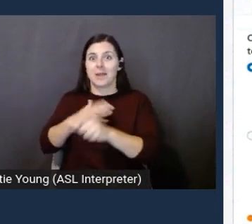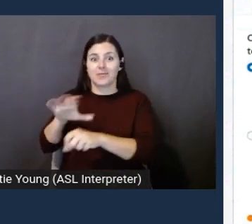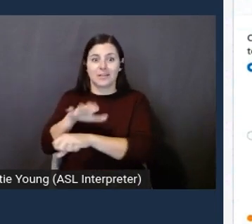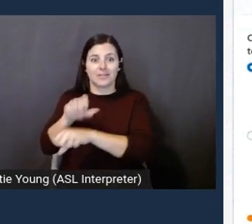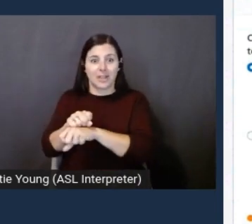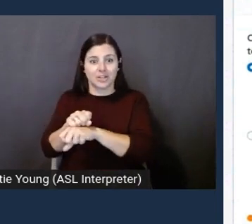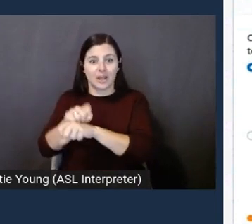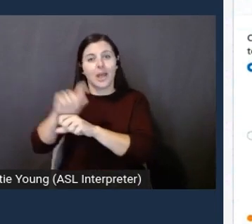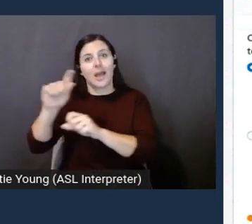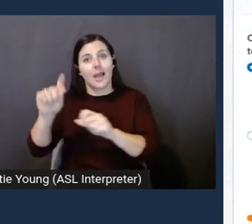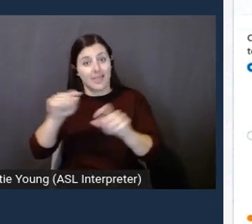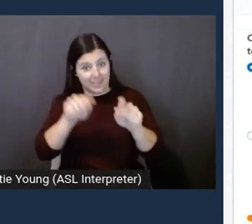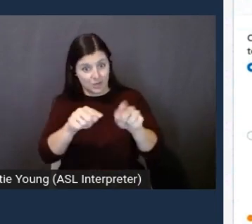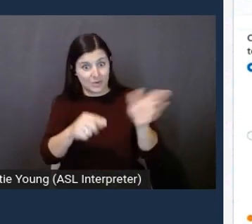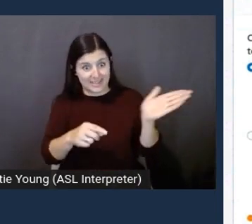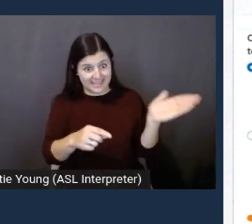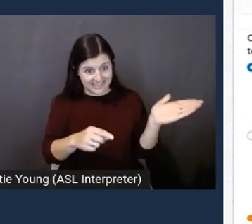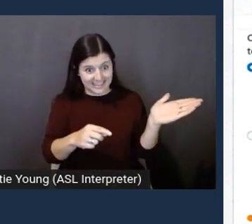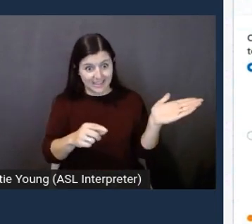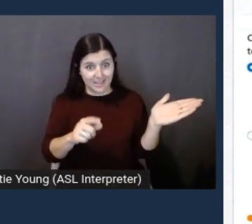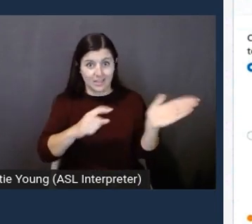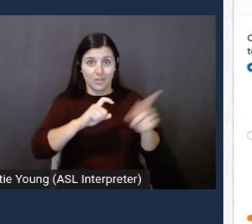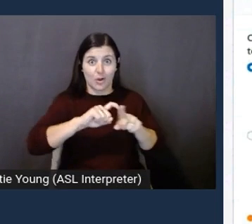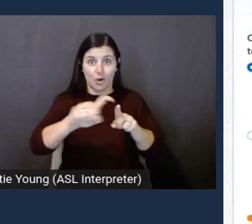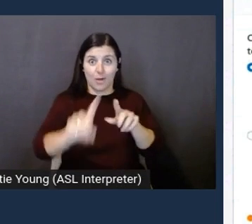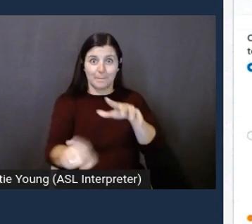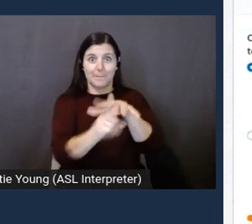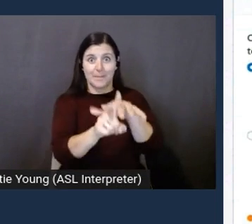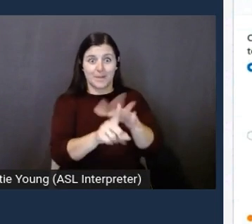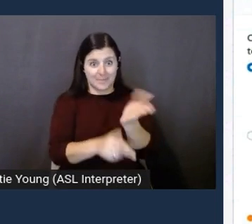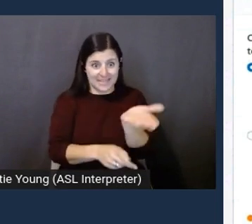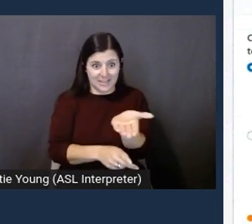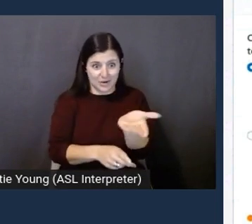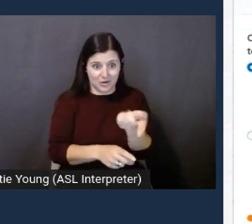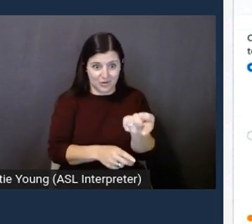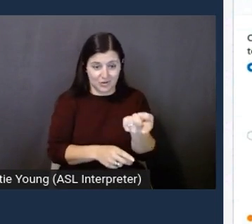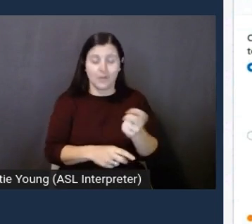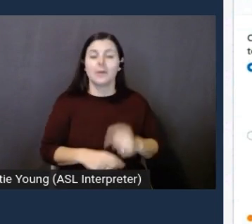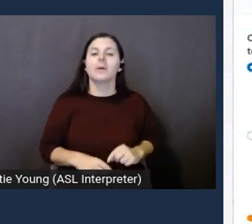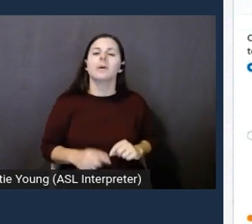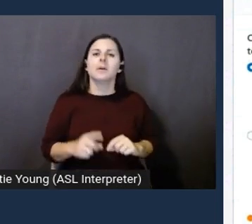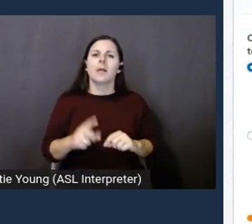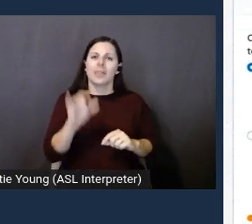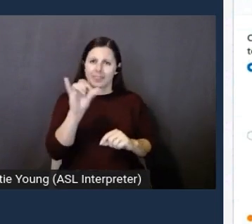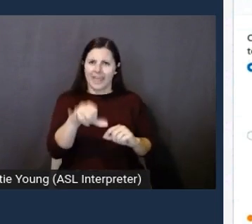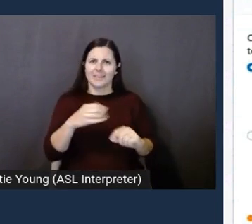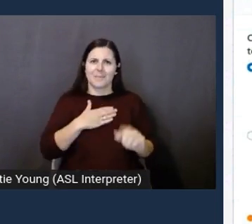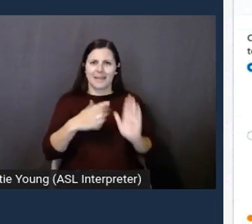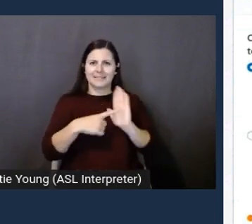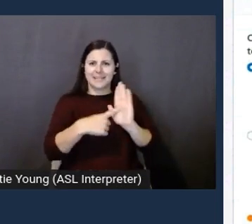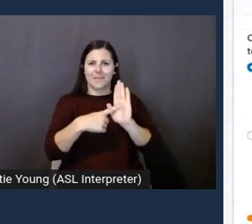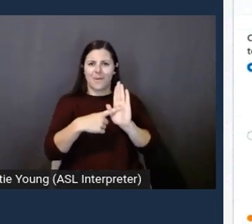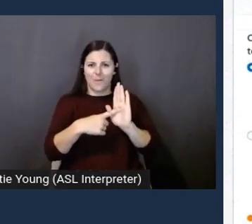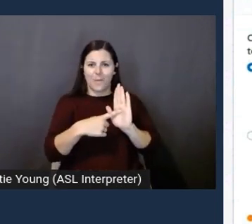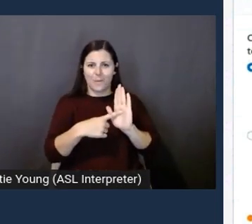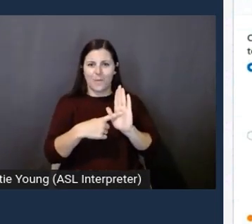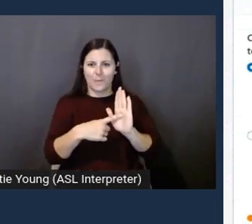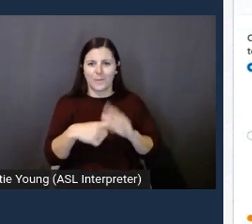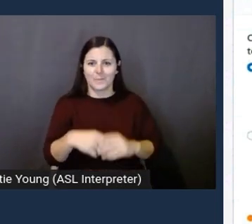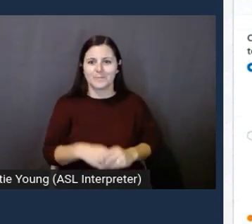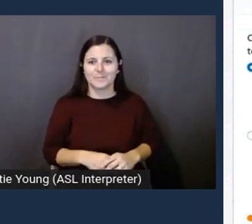So that's the end of the demo. We introduced the key components of Amazon Connect High Volume Up-on Communications,